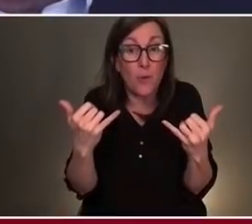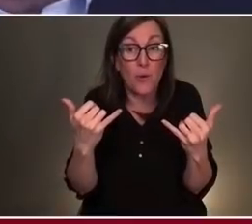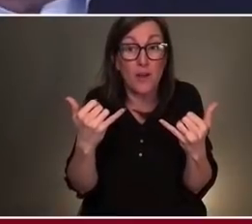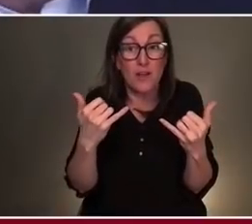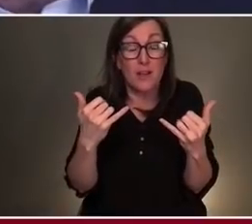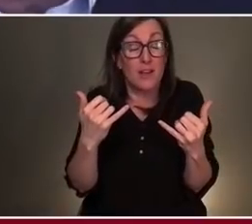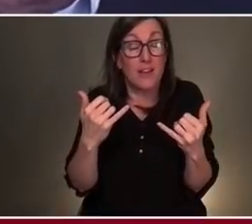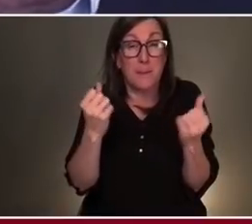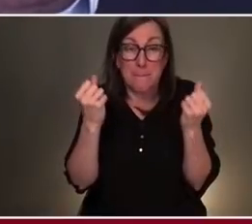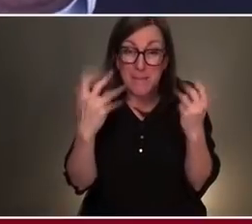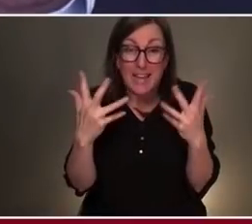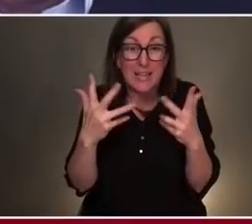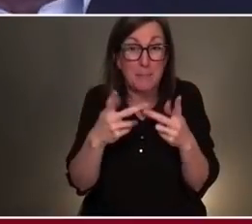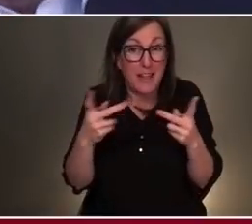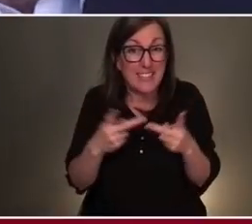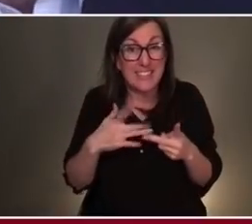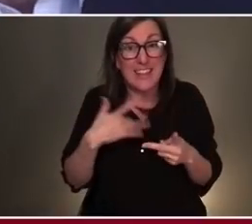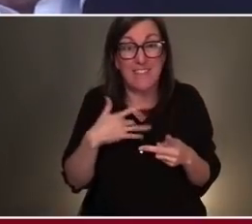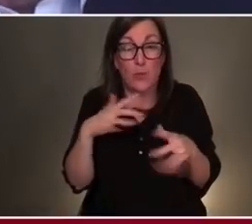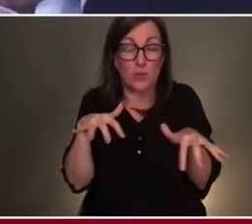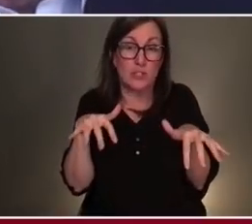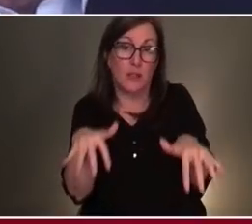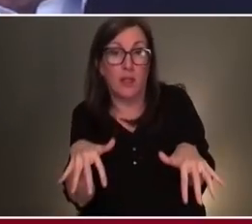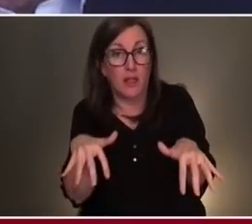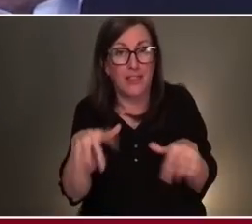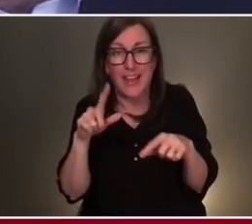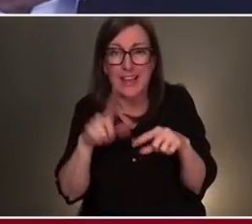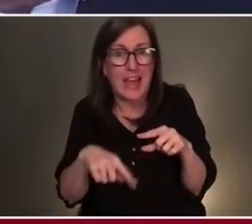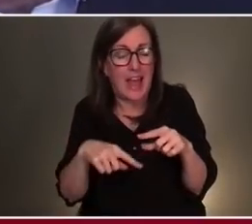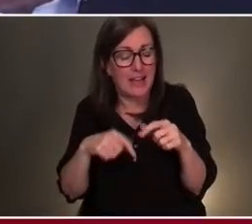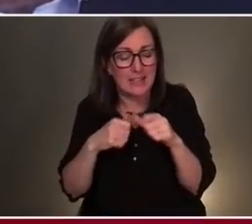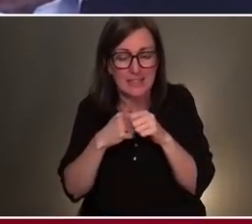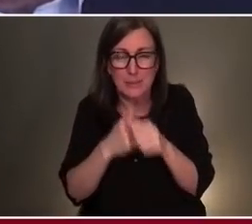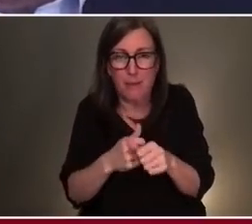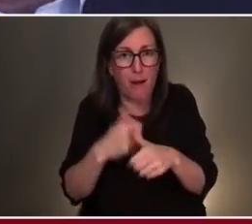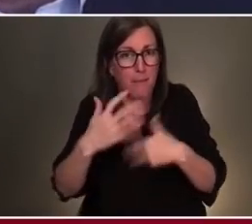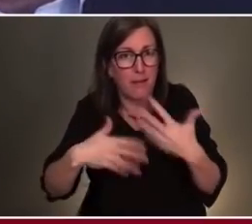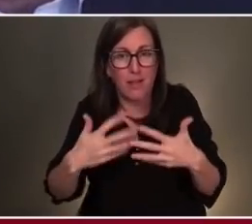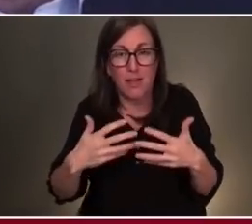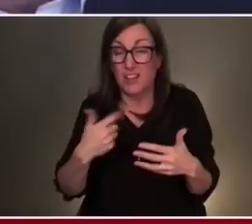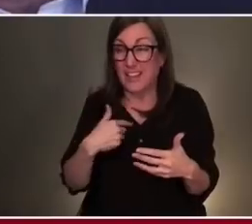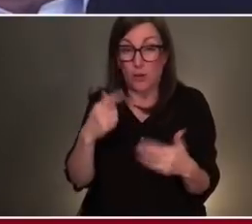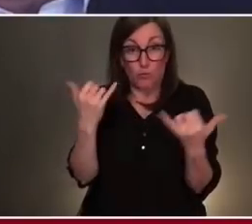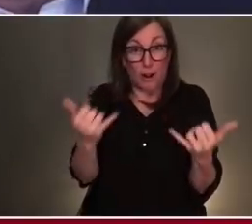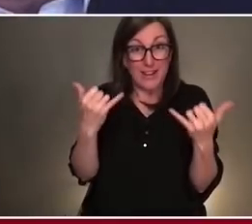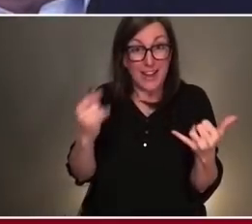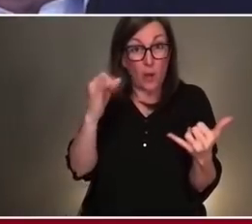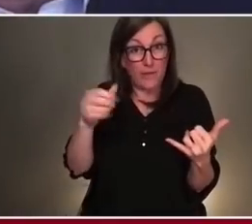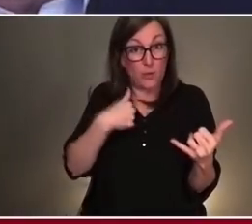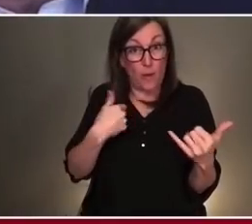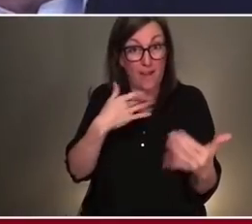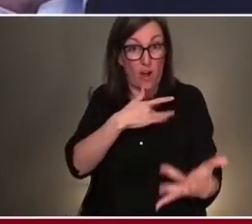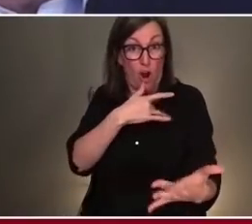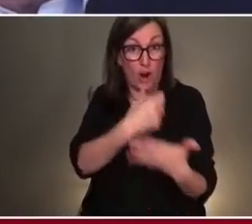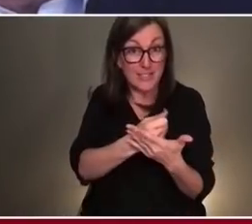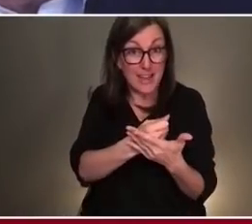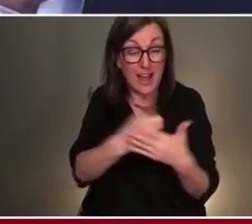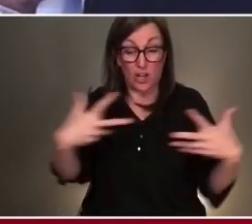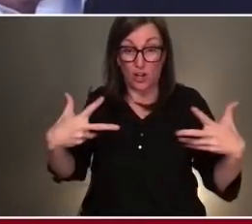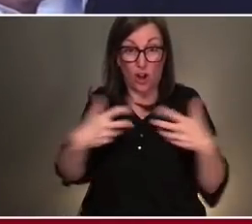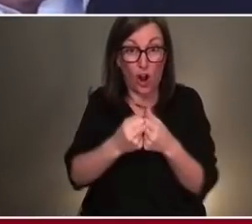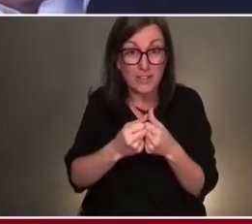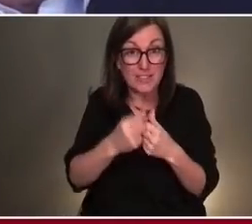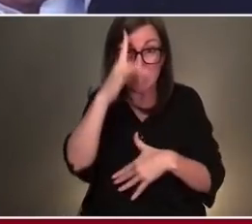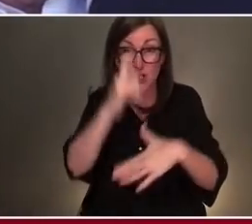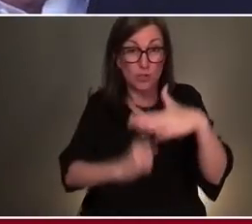locations, we're breaking. And you don't want to be someone today to have a heart attack or a stroke or be in an automobile accident and